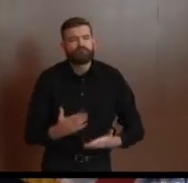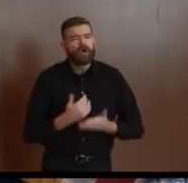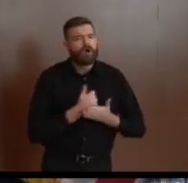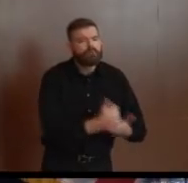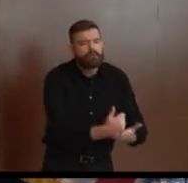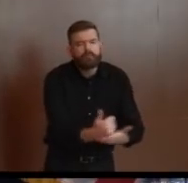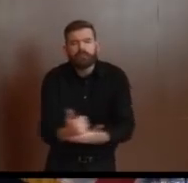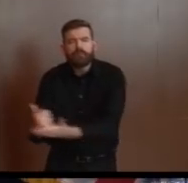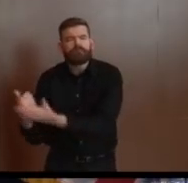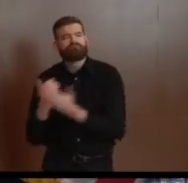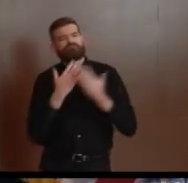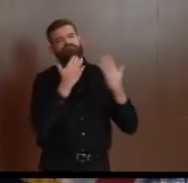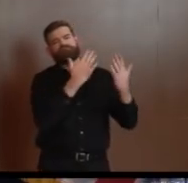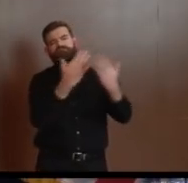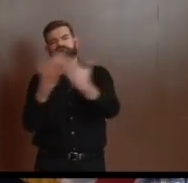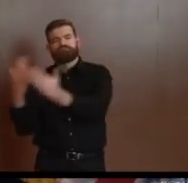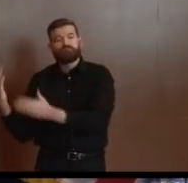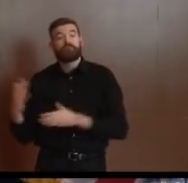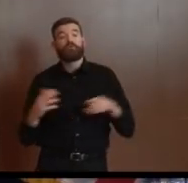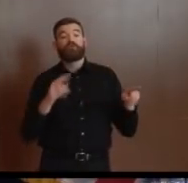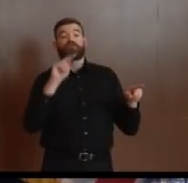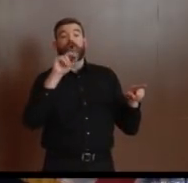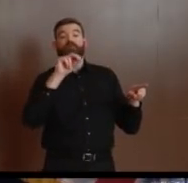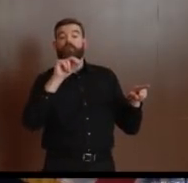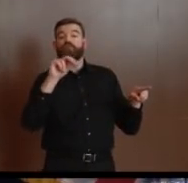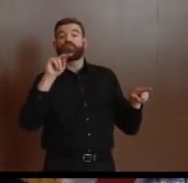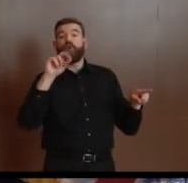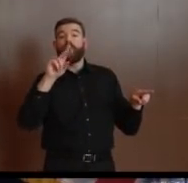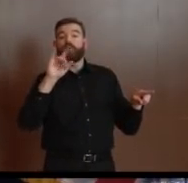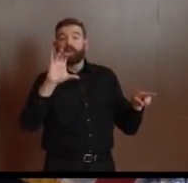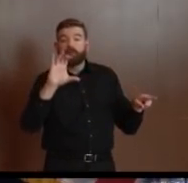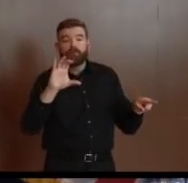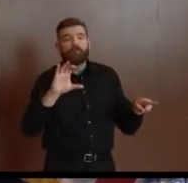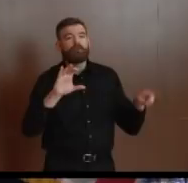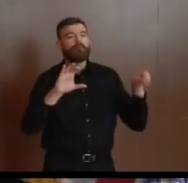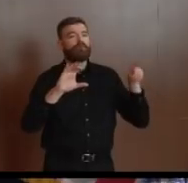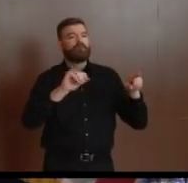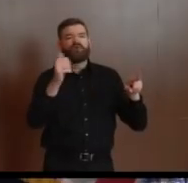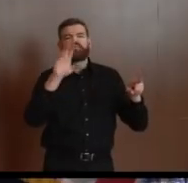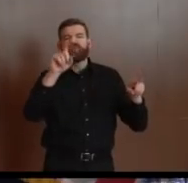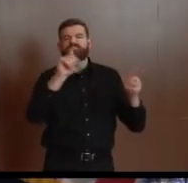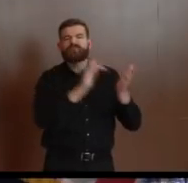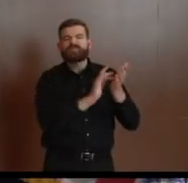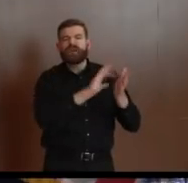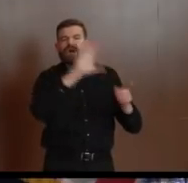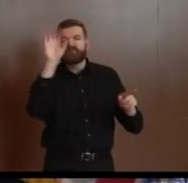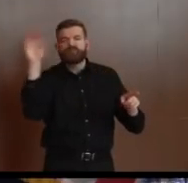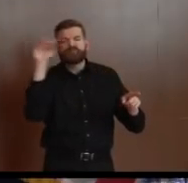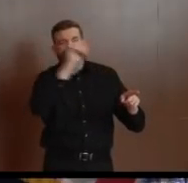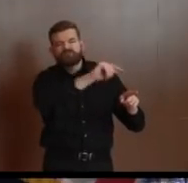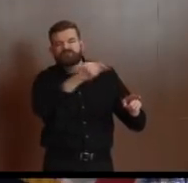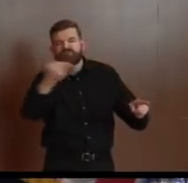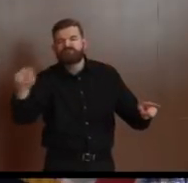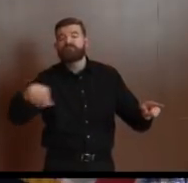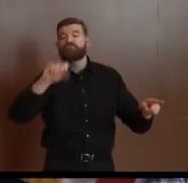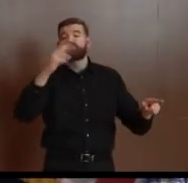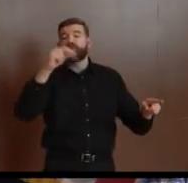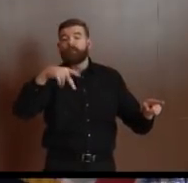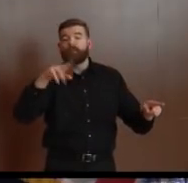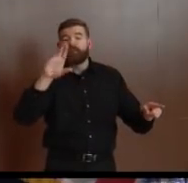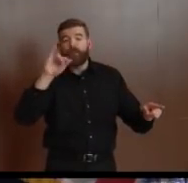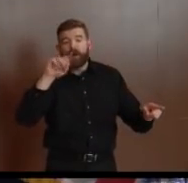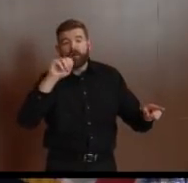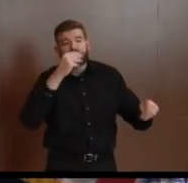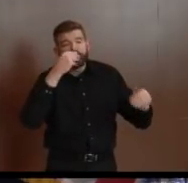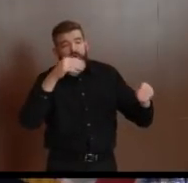Ascensia Diabetes Care, ArcRay, List Pharmacy, and Insera ShopRite Supermarkets for their efforts. I also had a